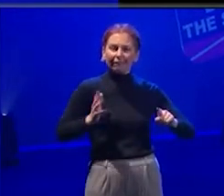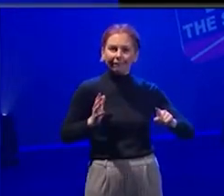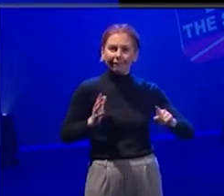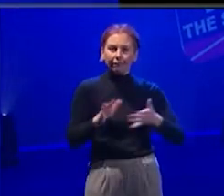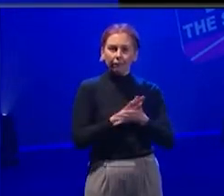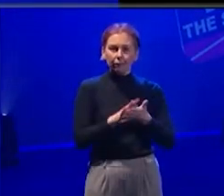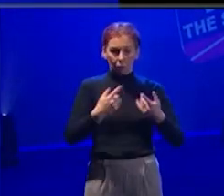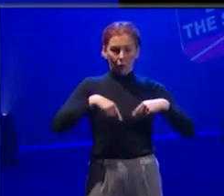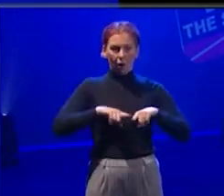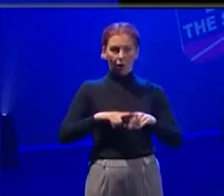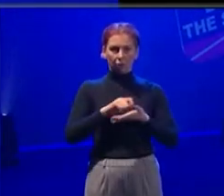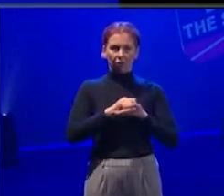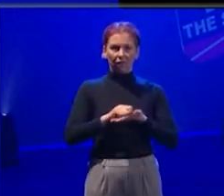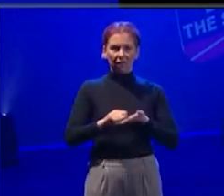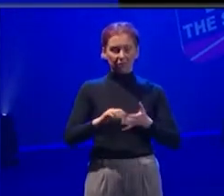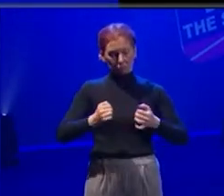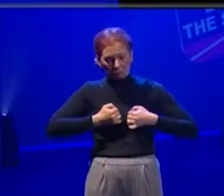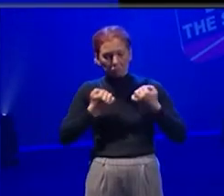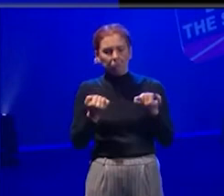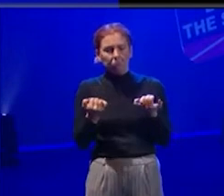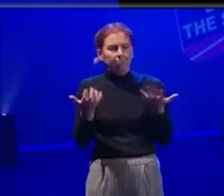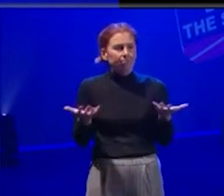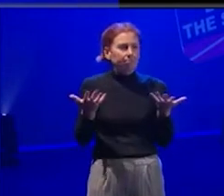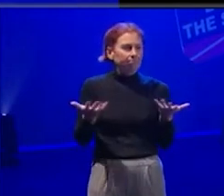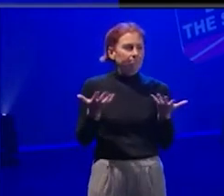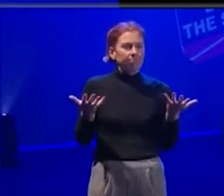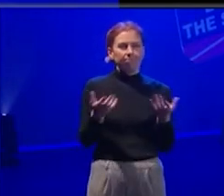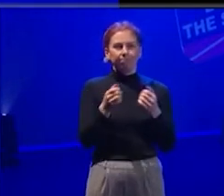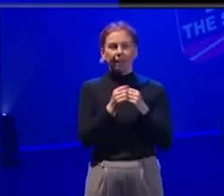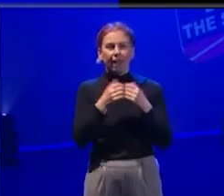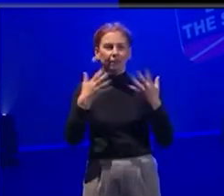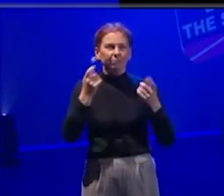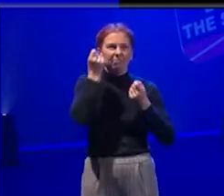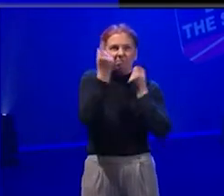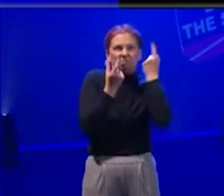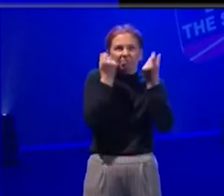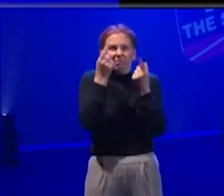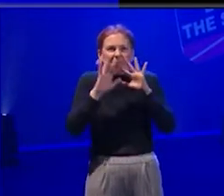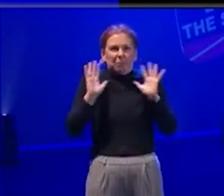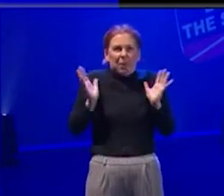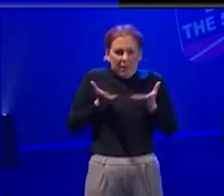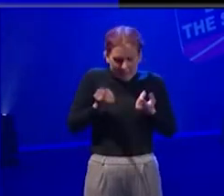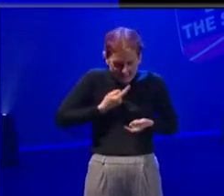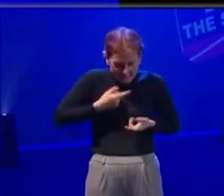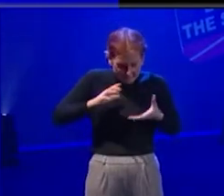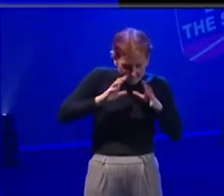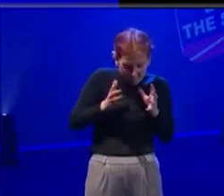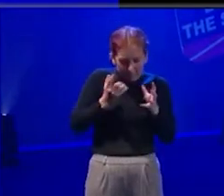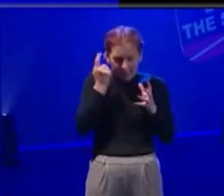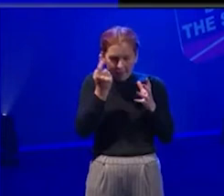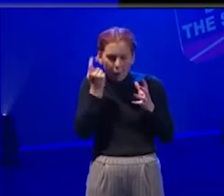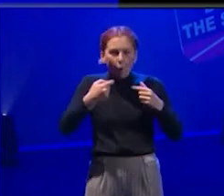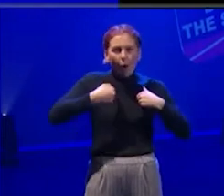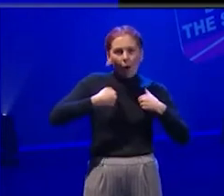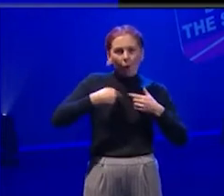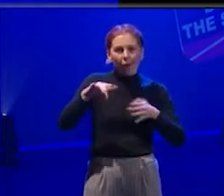in the office, in our own kind of echo chamber of the office, thinking about what it is that we would like our theatre